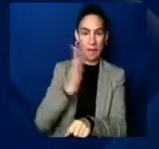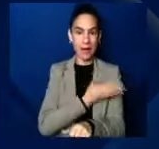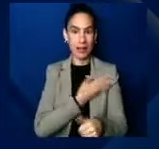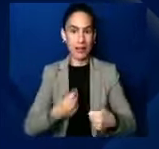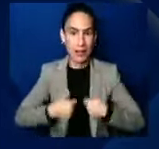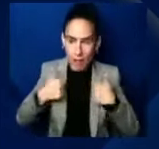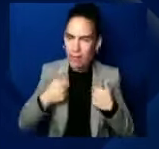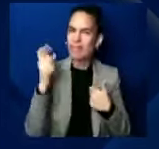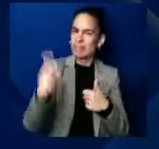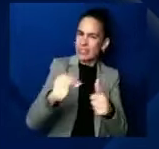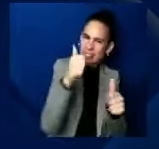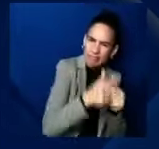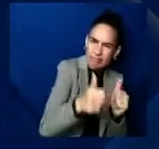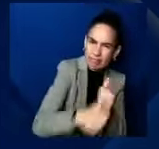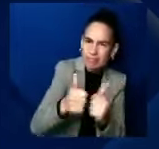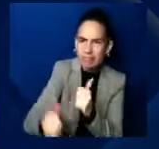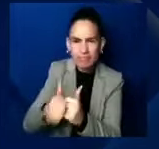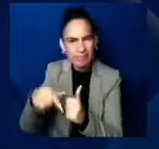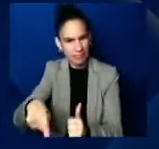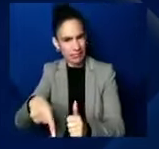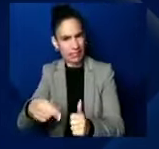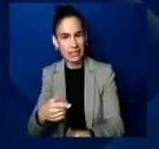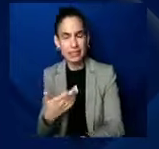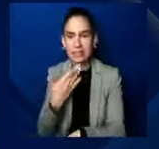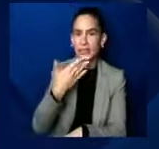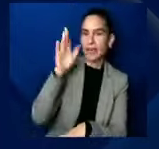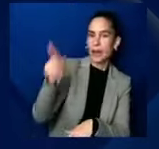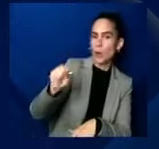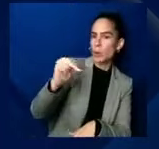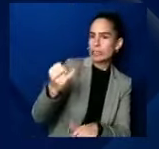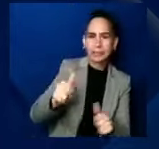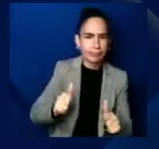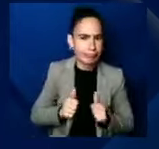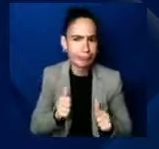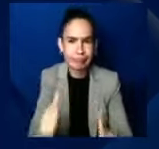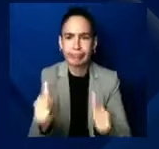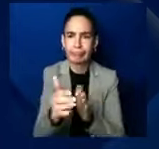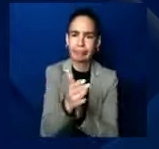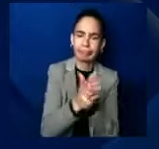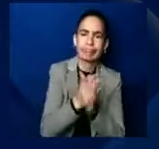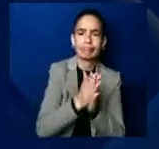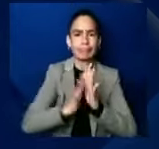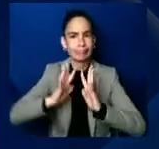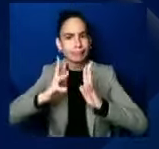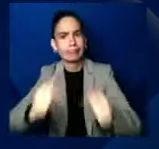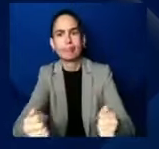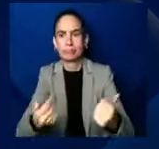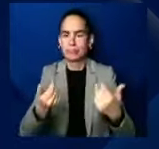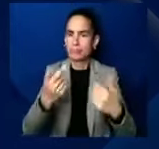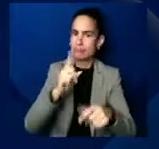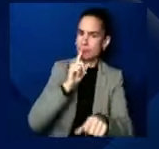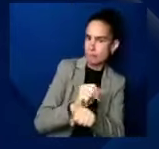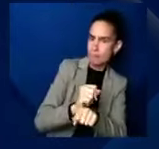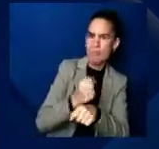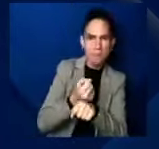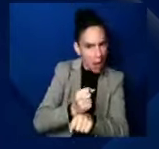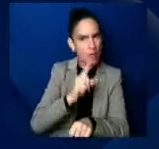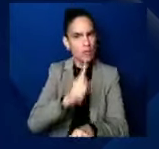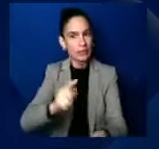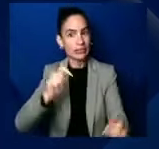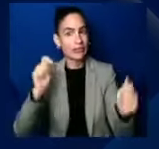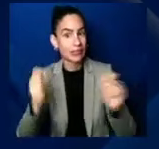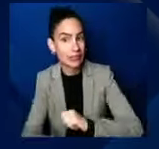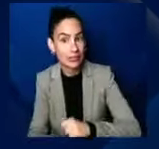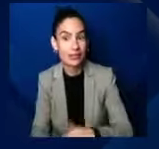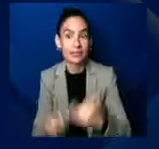Phil Murphy are jumping way ahead in this space as well and getting real things done. There is a movement going on. You two are foot soldiers on that